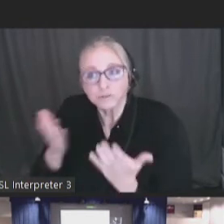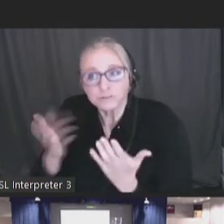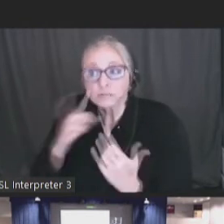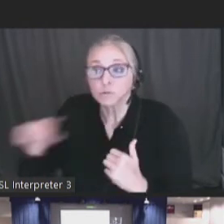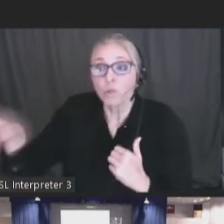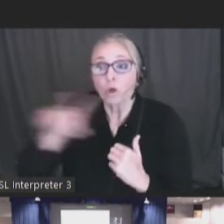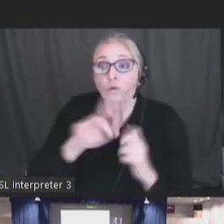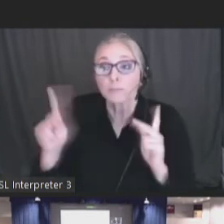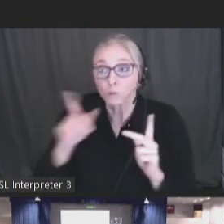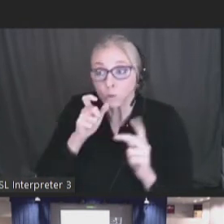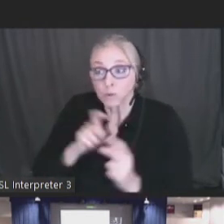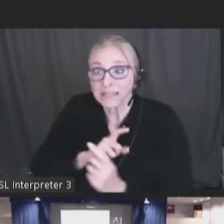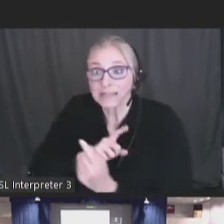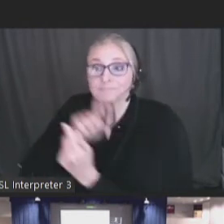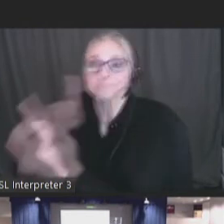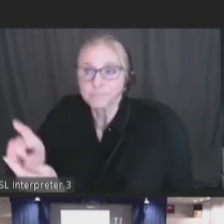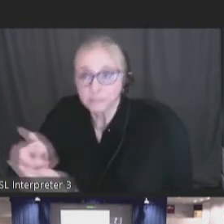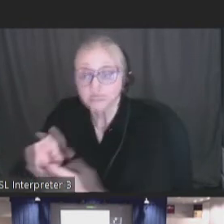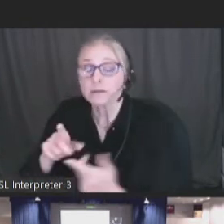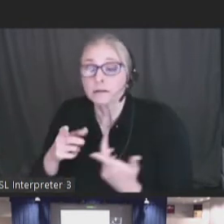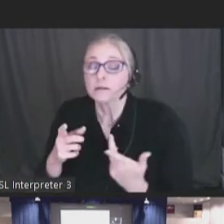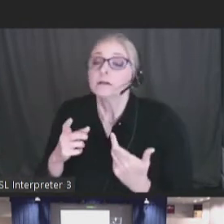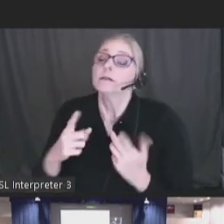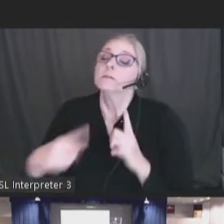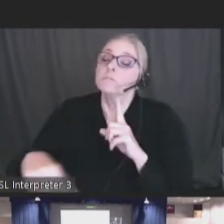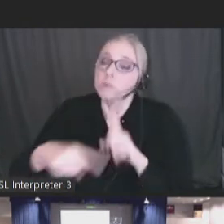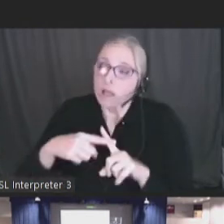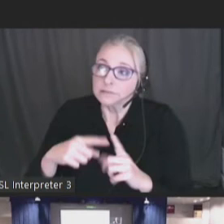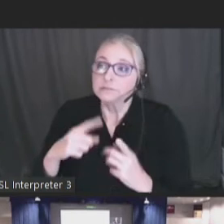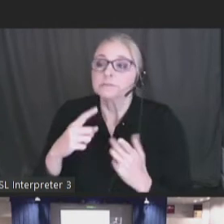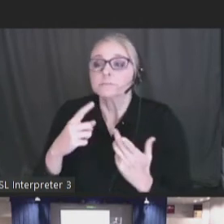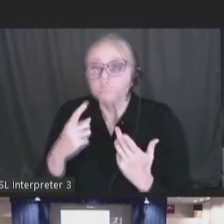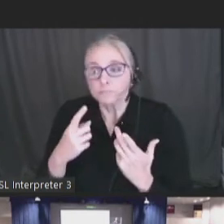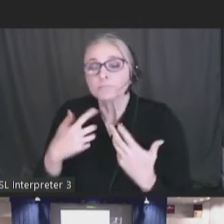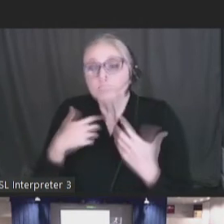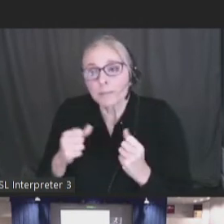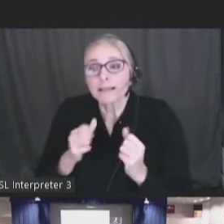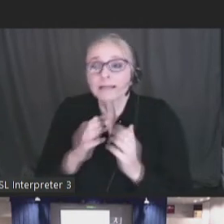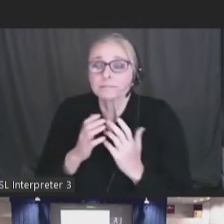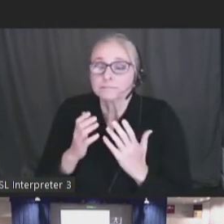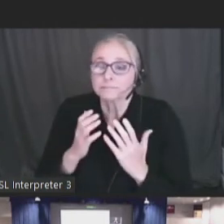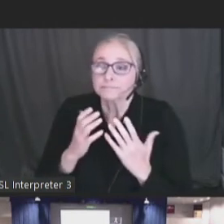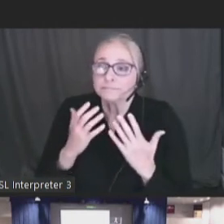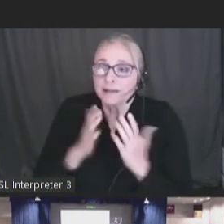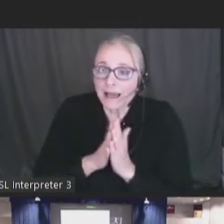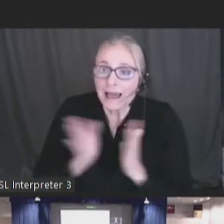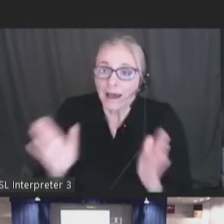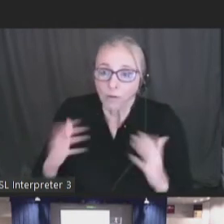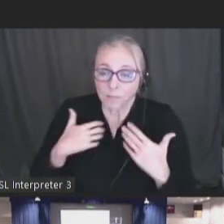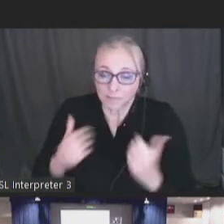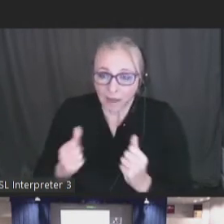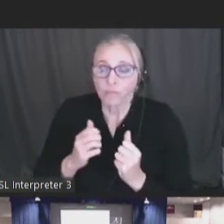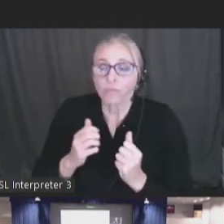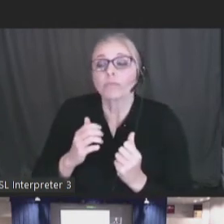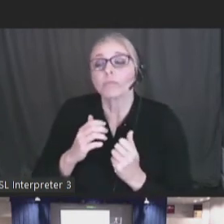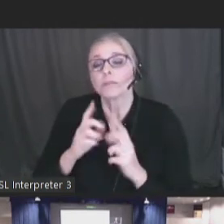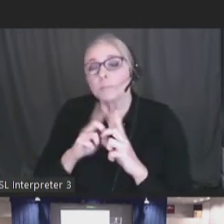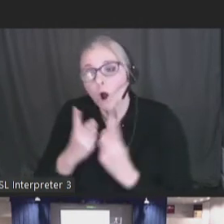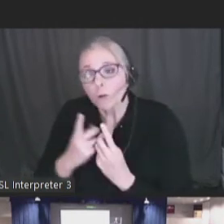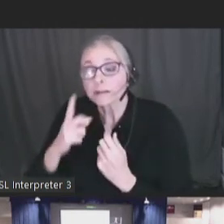this population. And then we need to look at some public health departments. We're looking at doing some